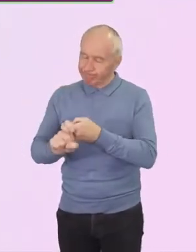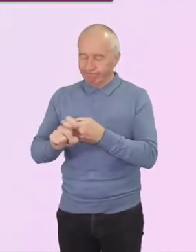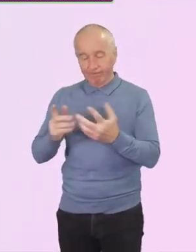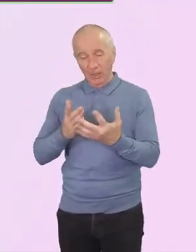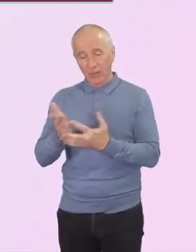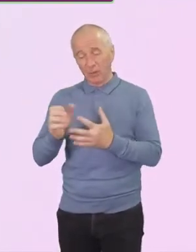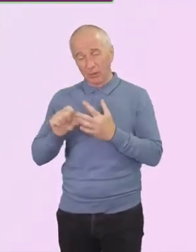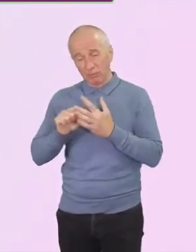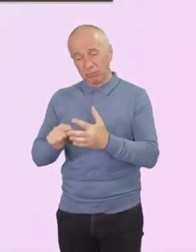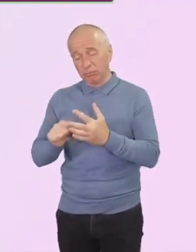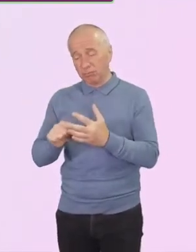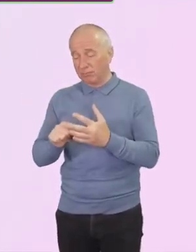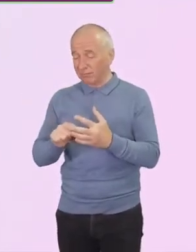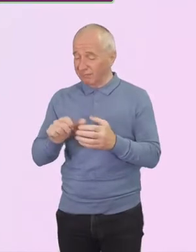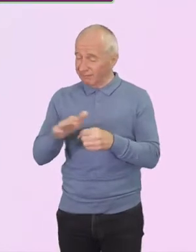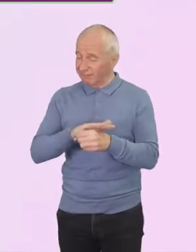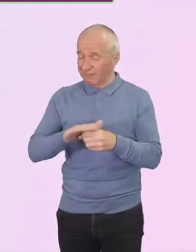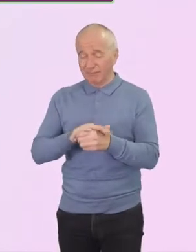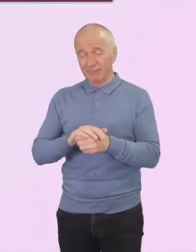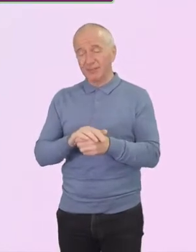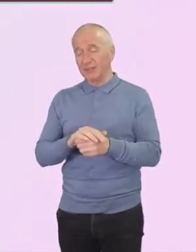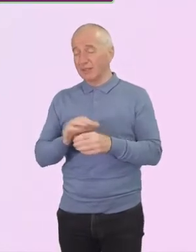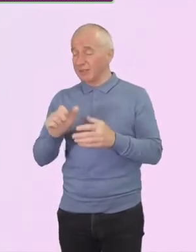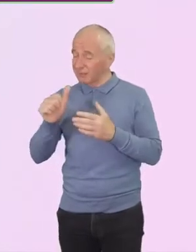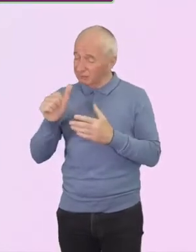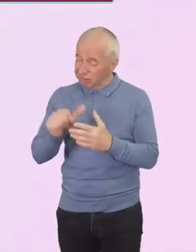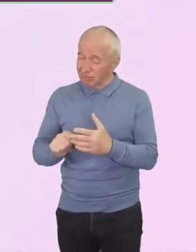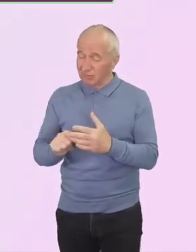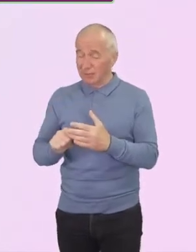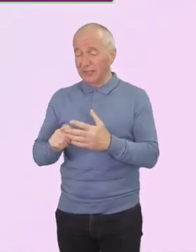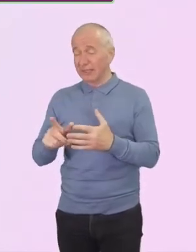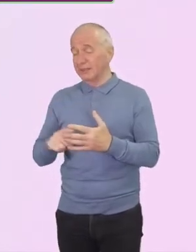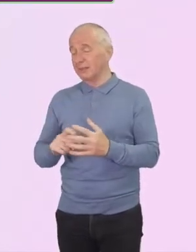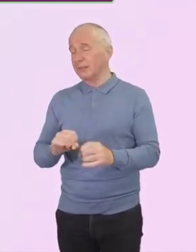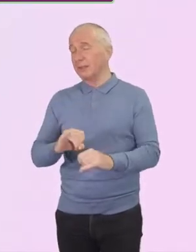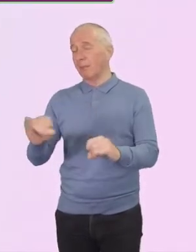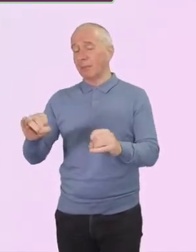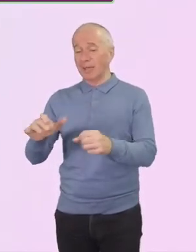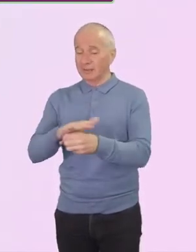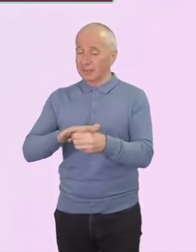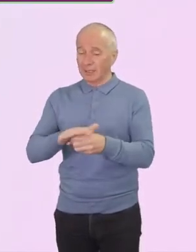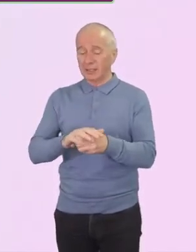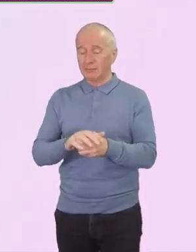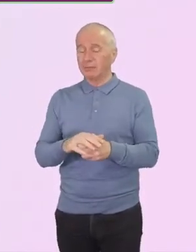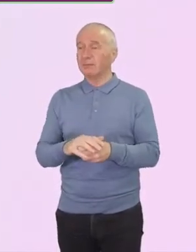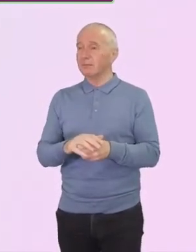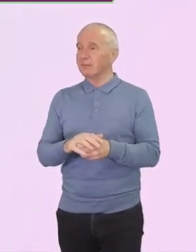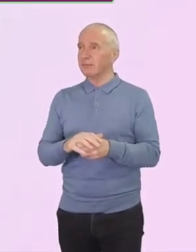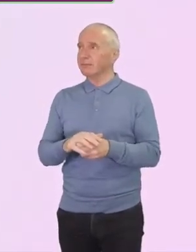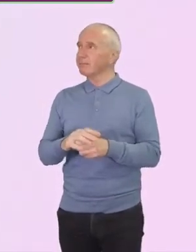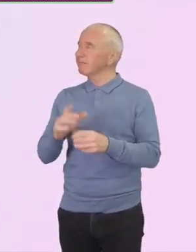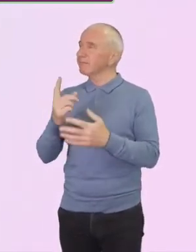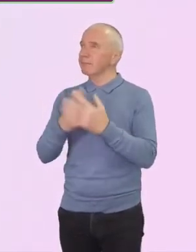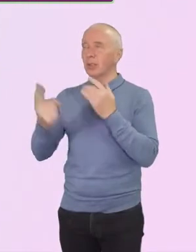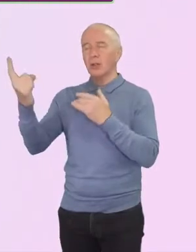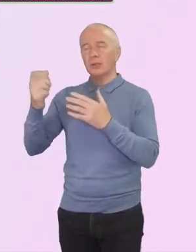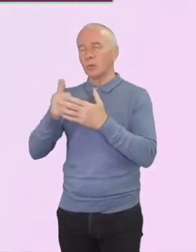tough times, bad times. Thank you all and God bless you.